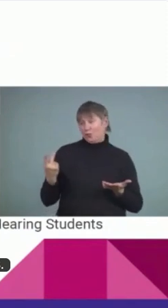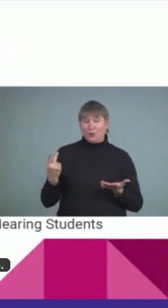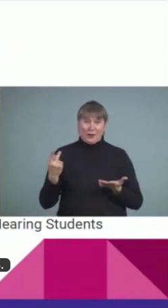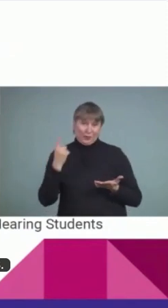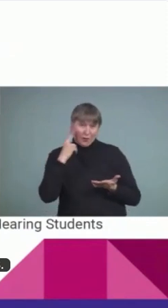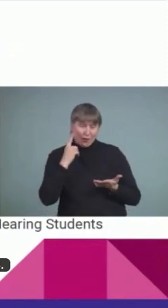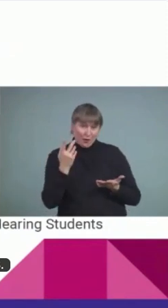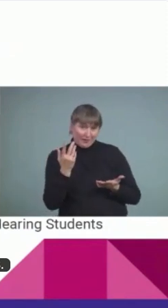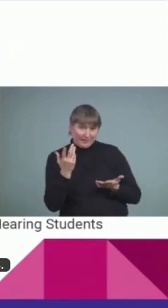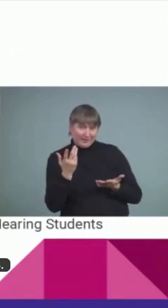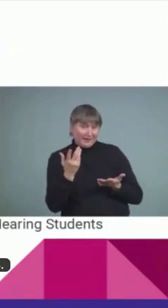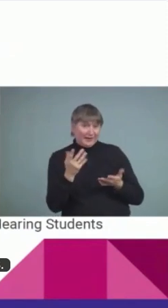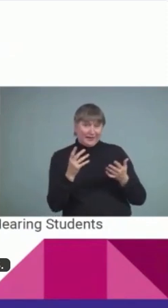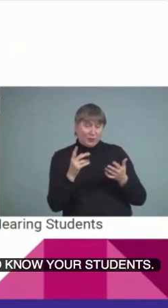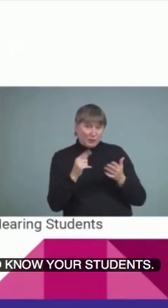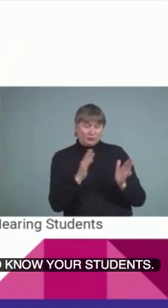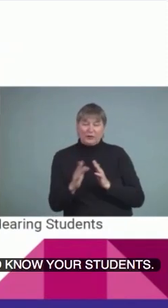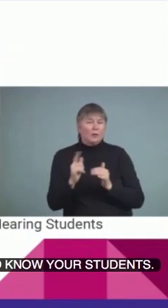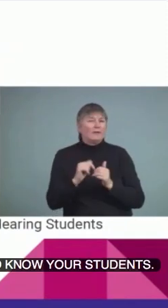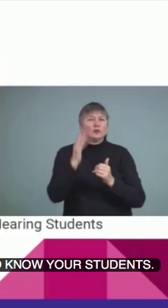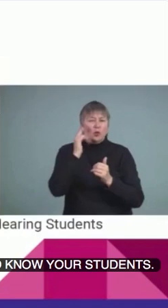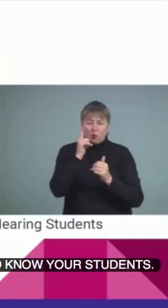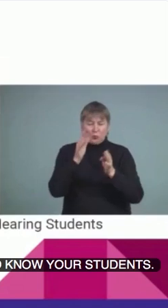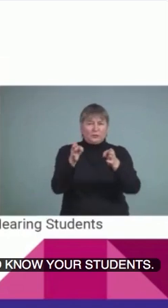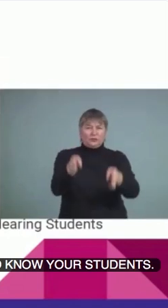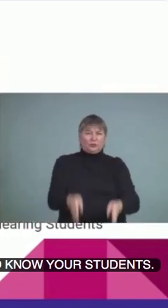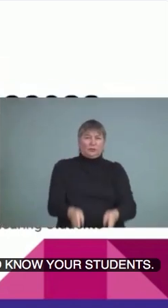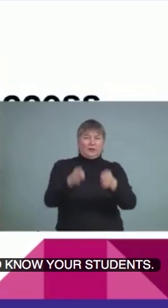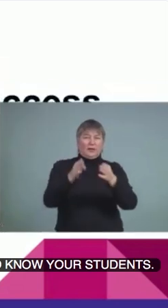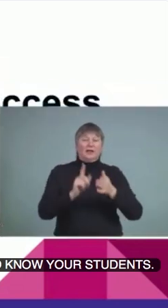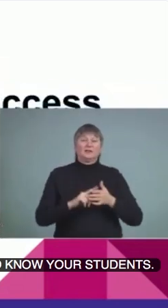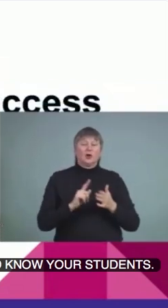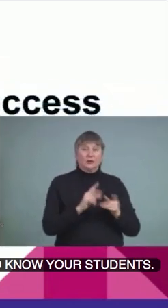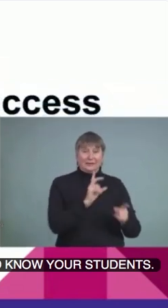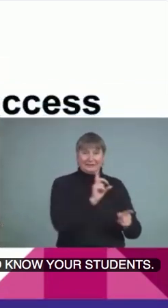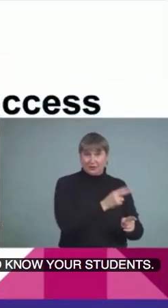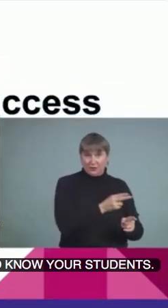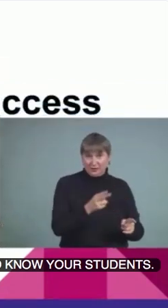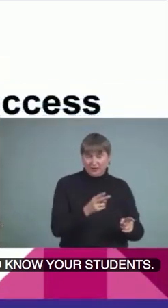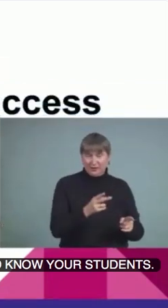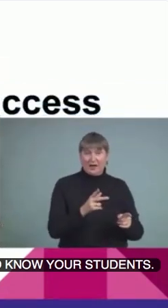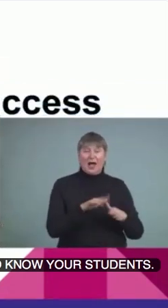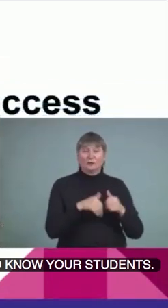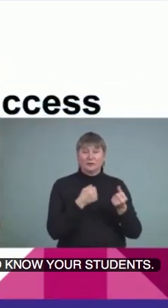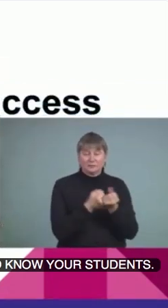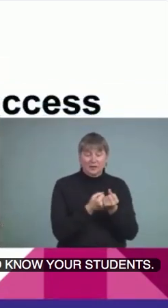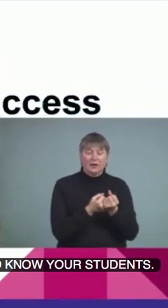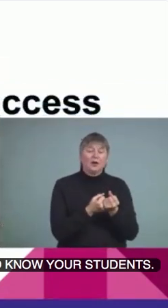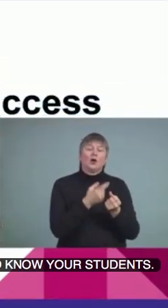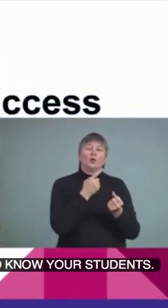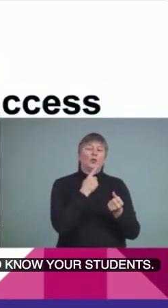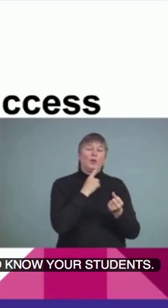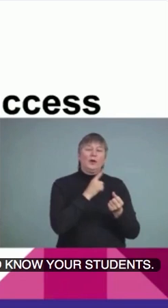getting to know your students. So, Supporting Success for Children with Hearing Loss, they have a ton of